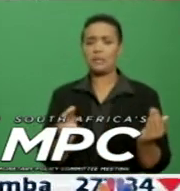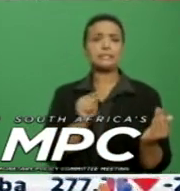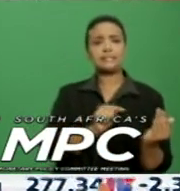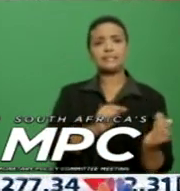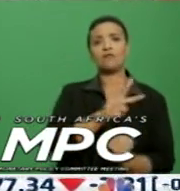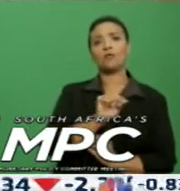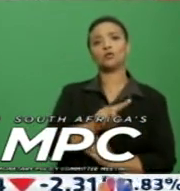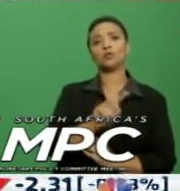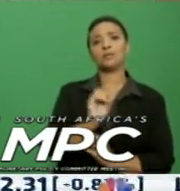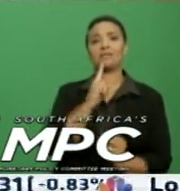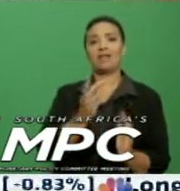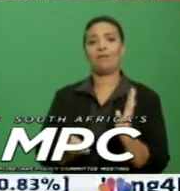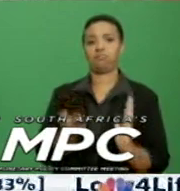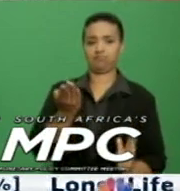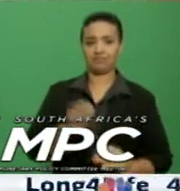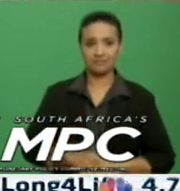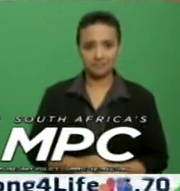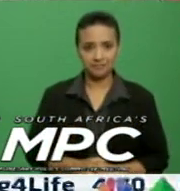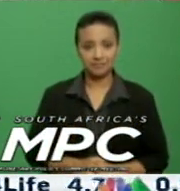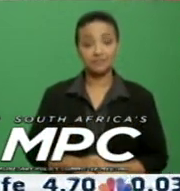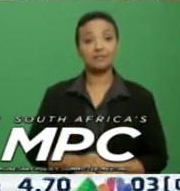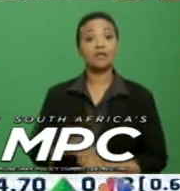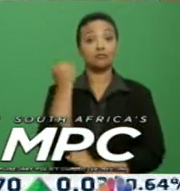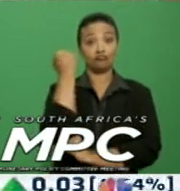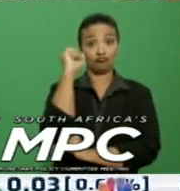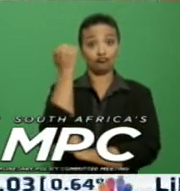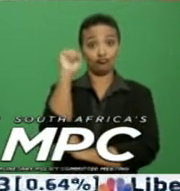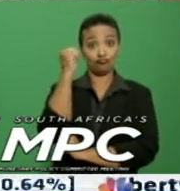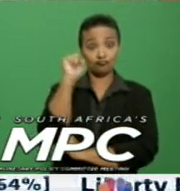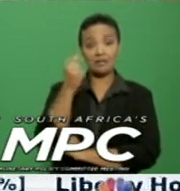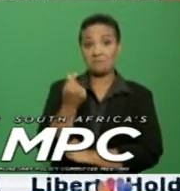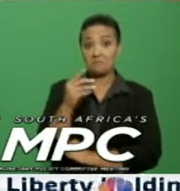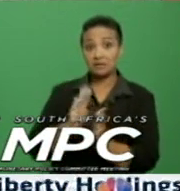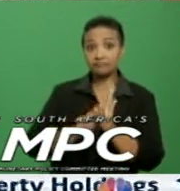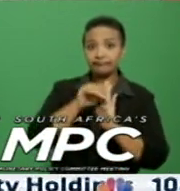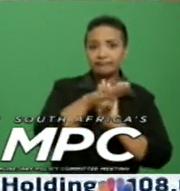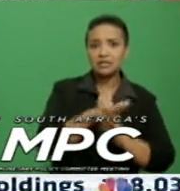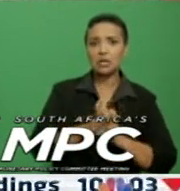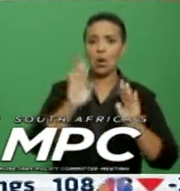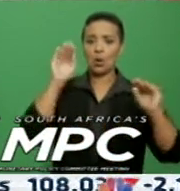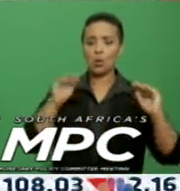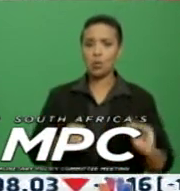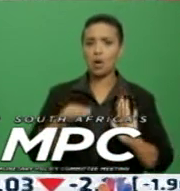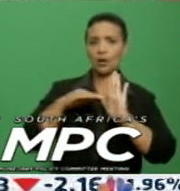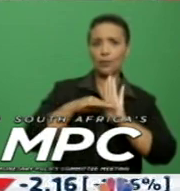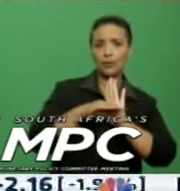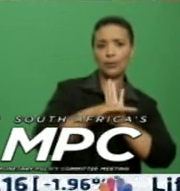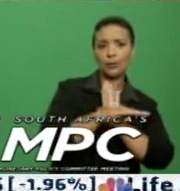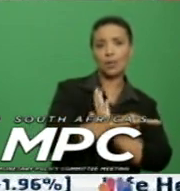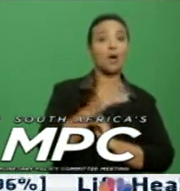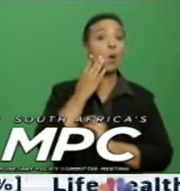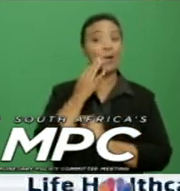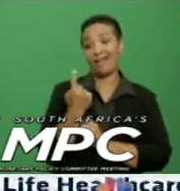Producer price inflation for final manufactured goods slowed marginally to 6.8% in